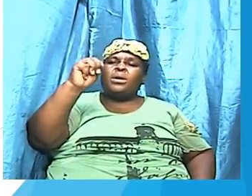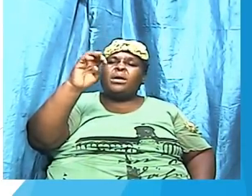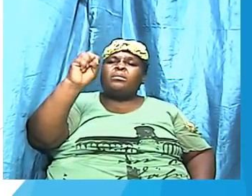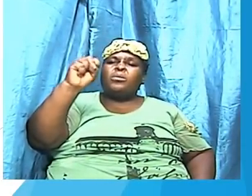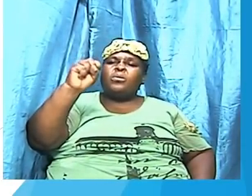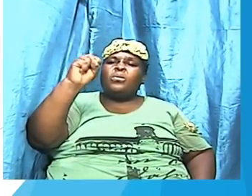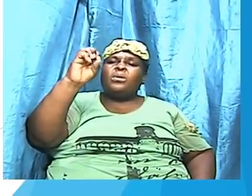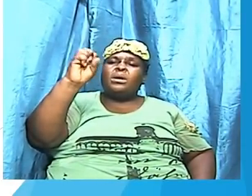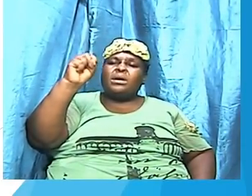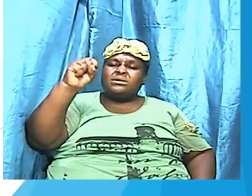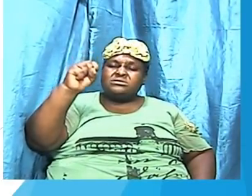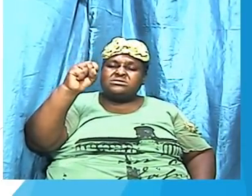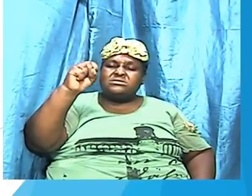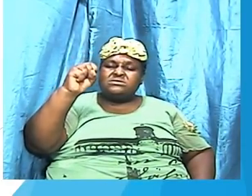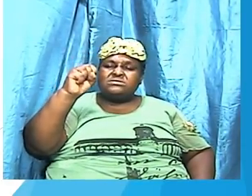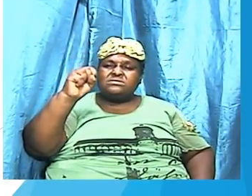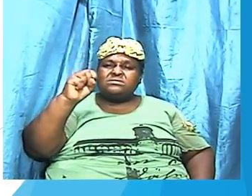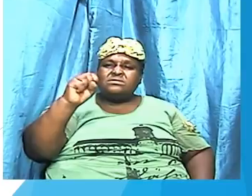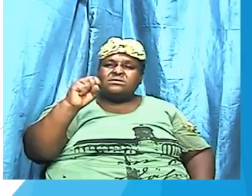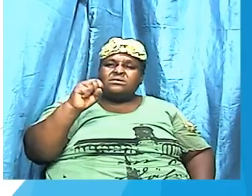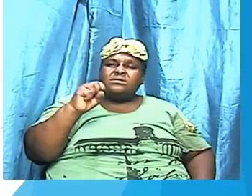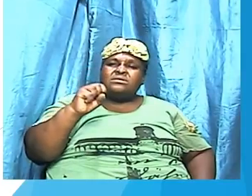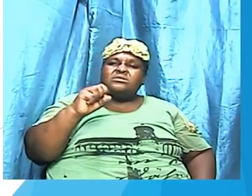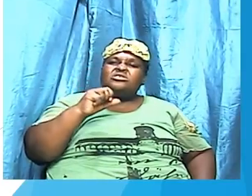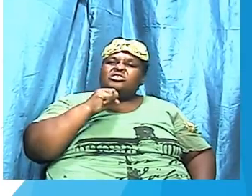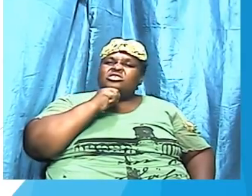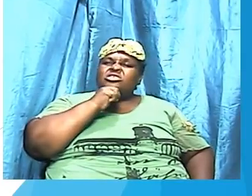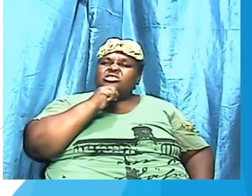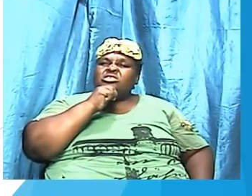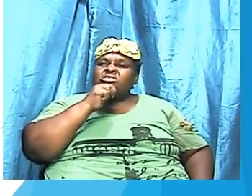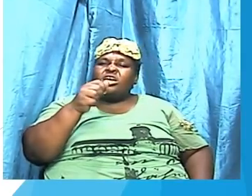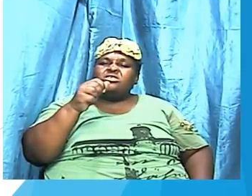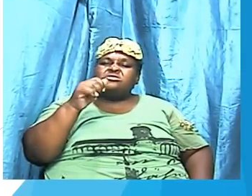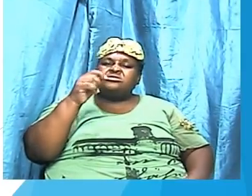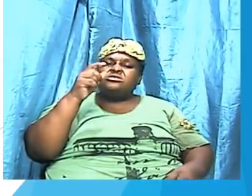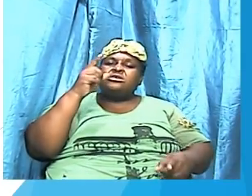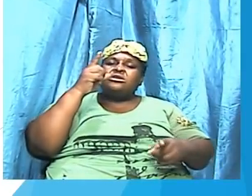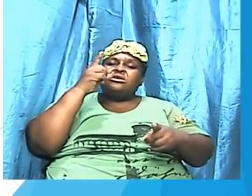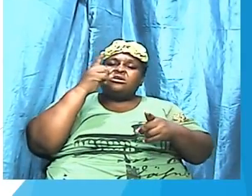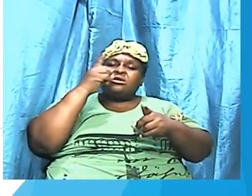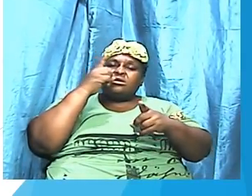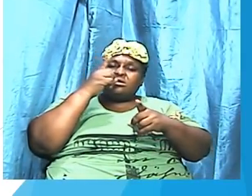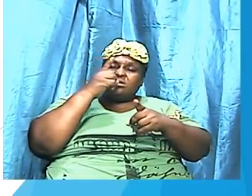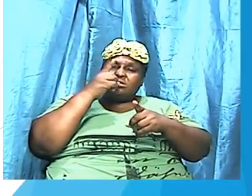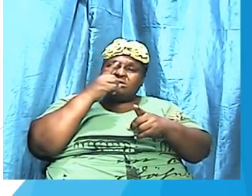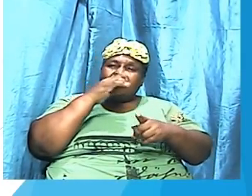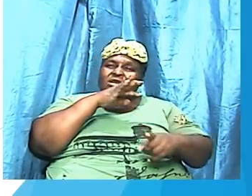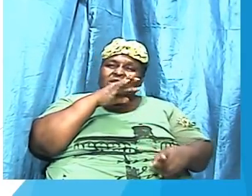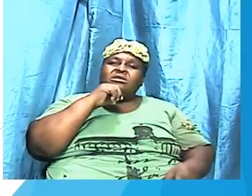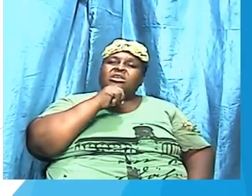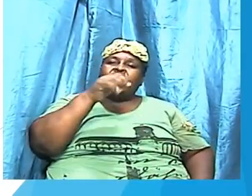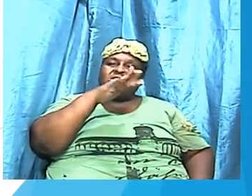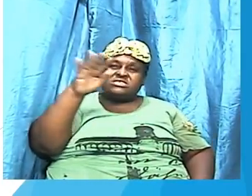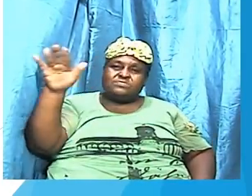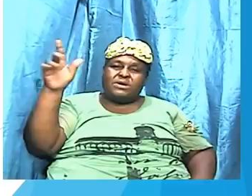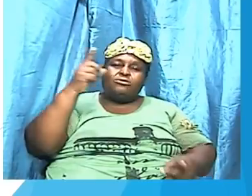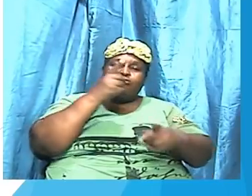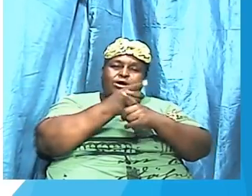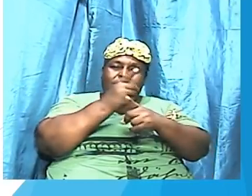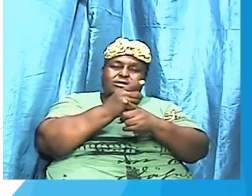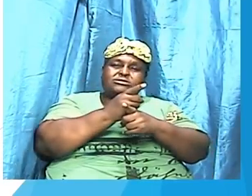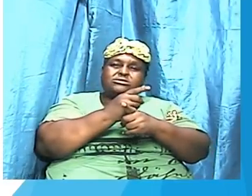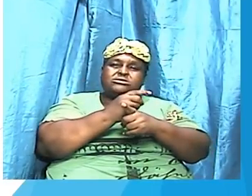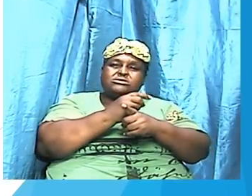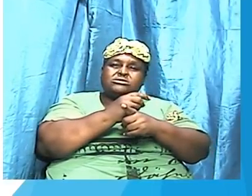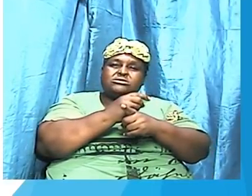so it is incorrectly spelled there my apologies but that Greek word the phrase